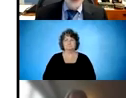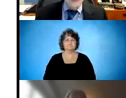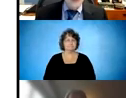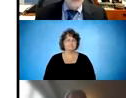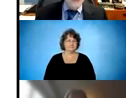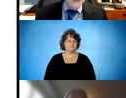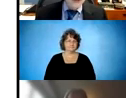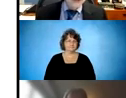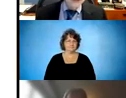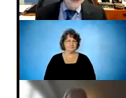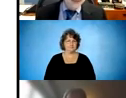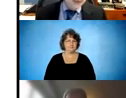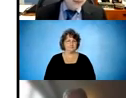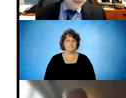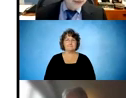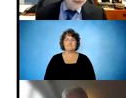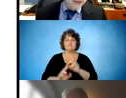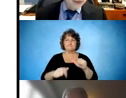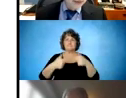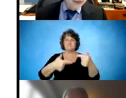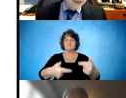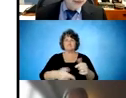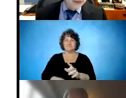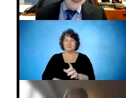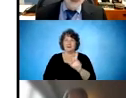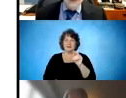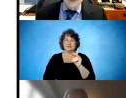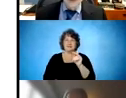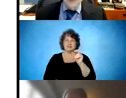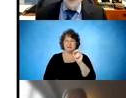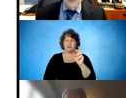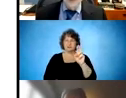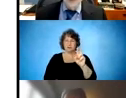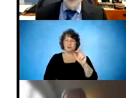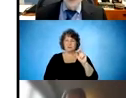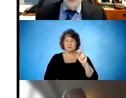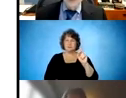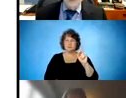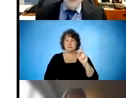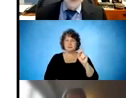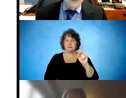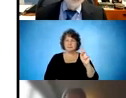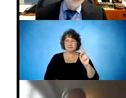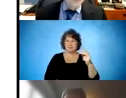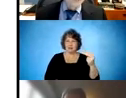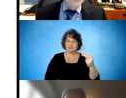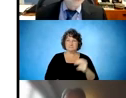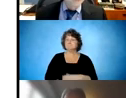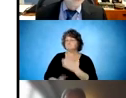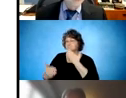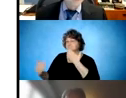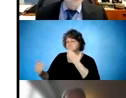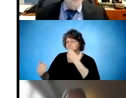Dr. Dyson Hudson, to you. Thank you very much, Dr. Kirschblom. As Dr. Kirschblom said, I mean, this really